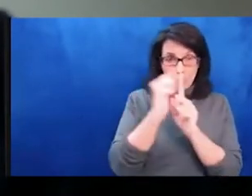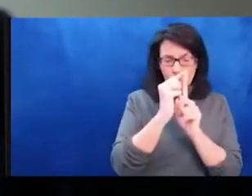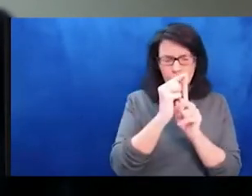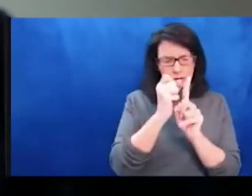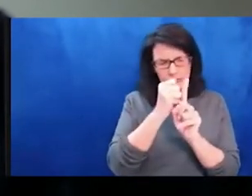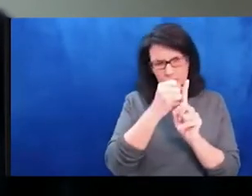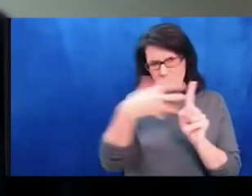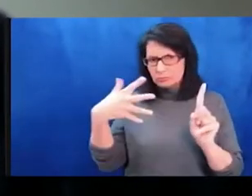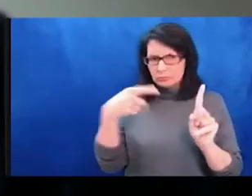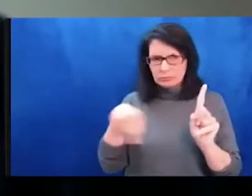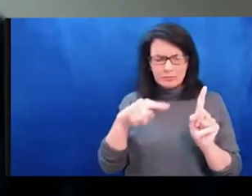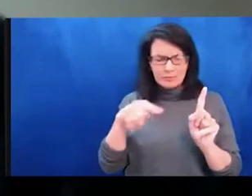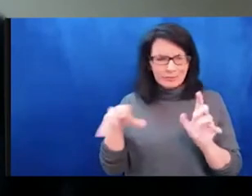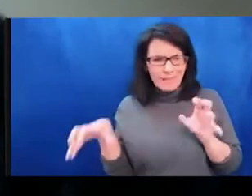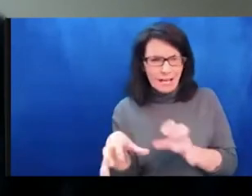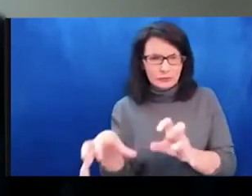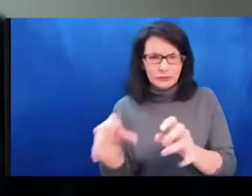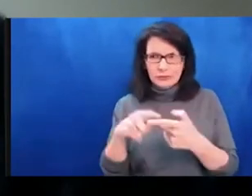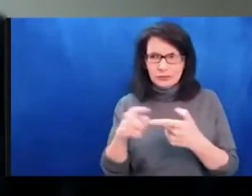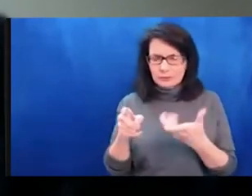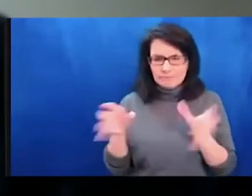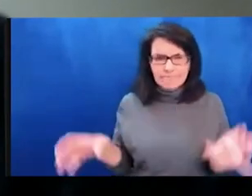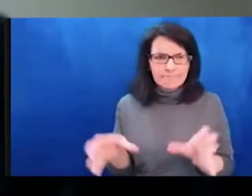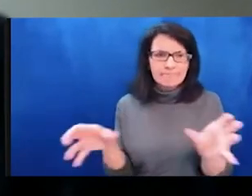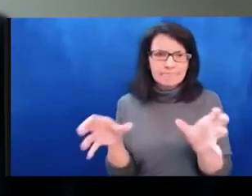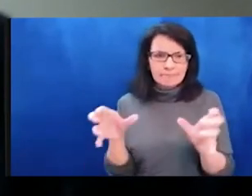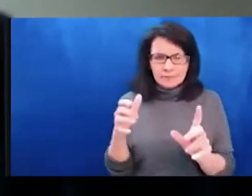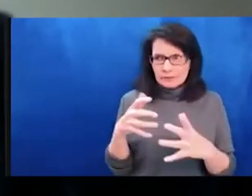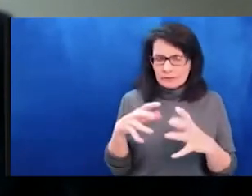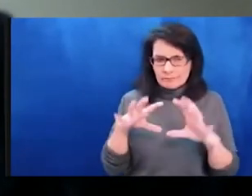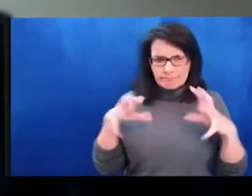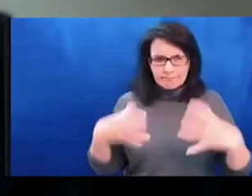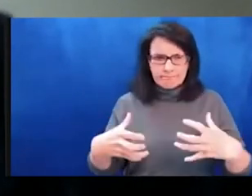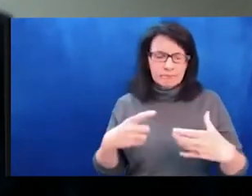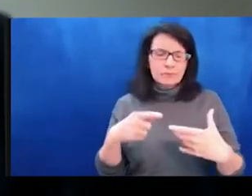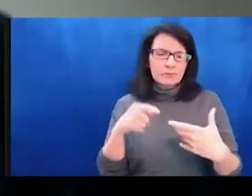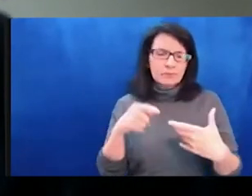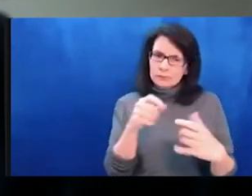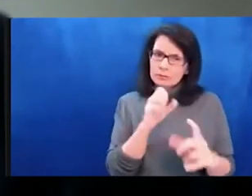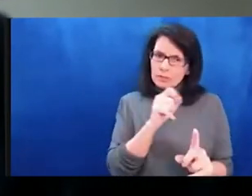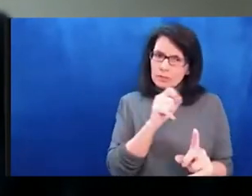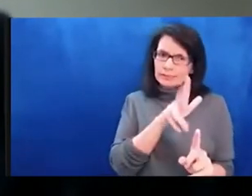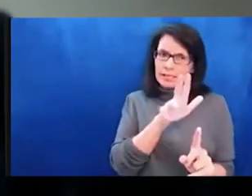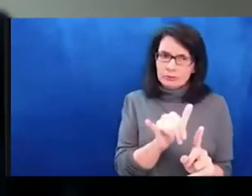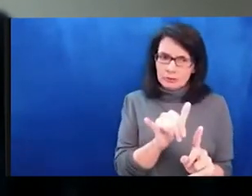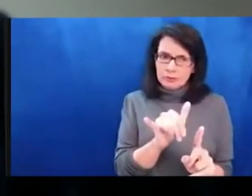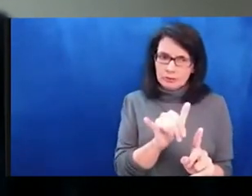and that it's not a word to be taken lightly. Solidarity is an event. It is an action.